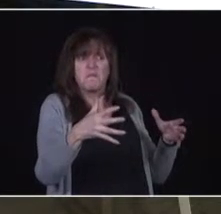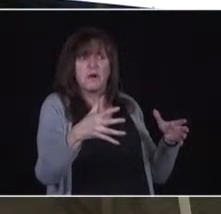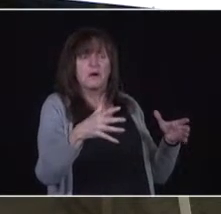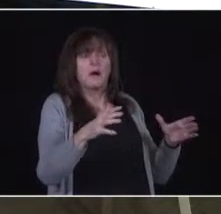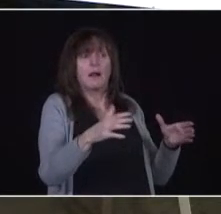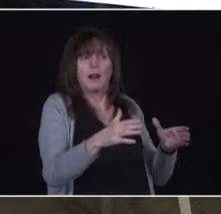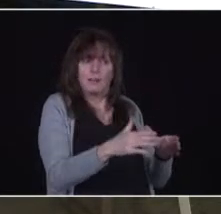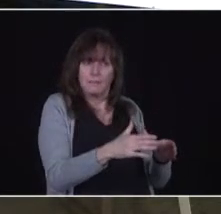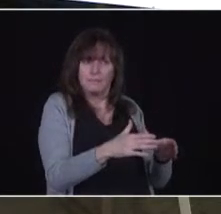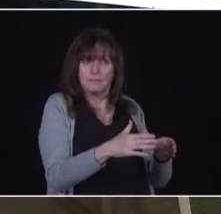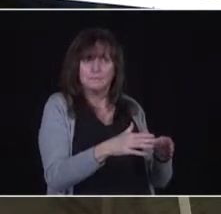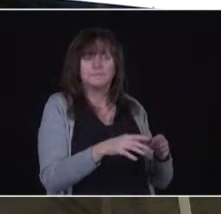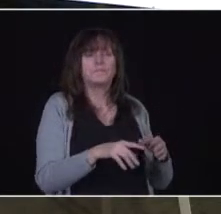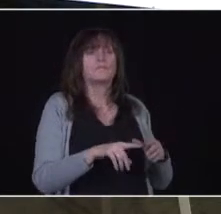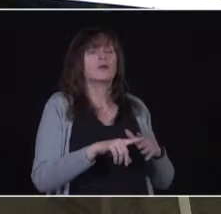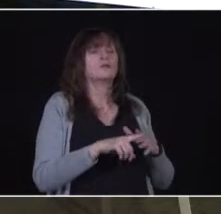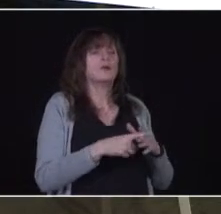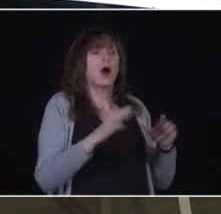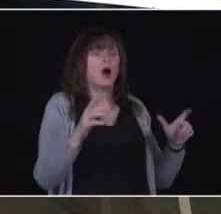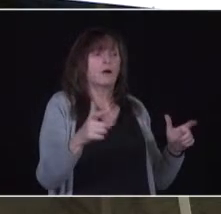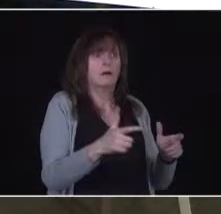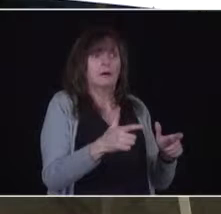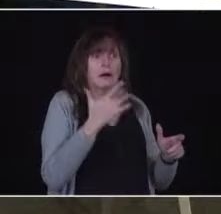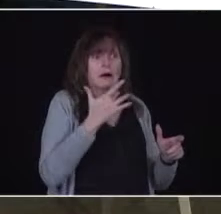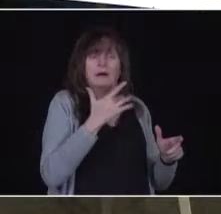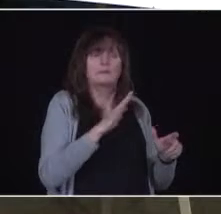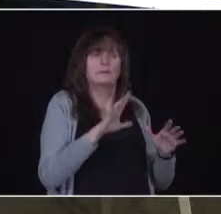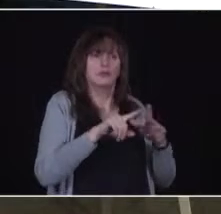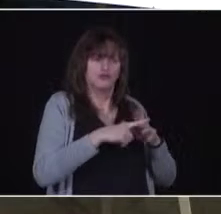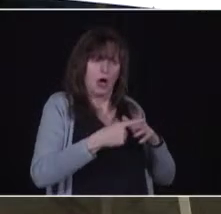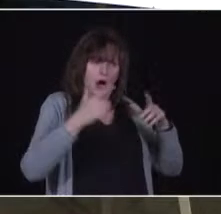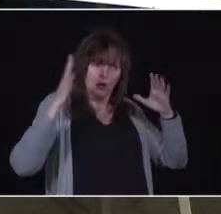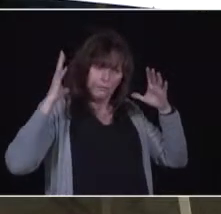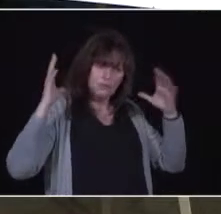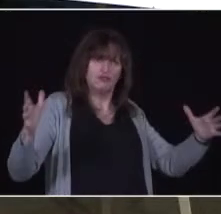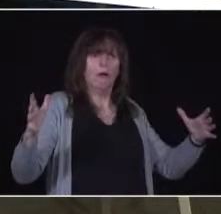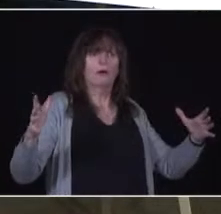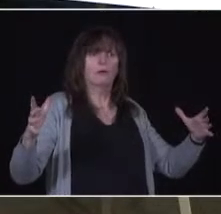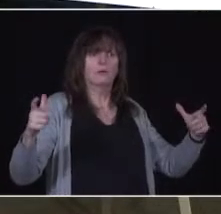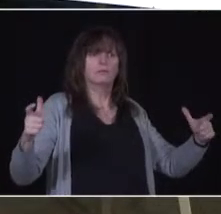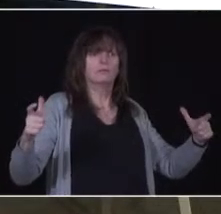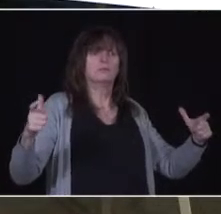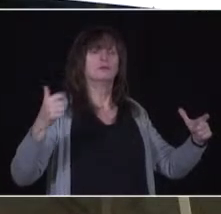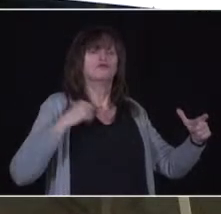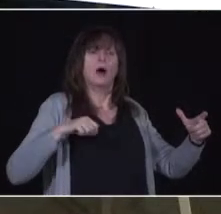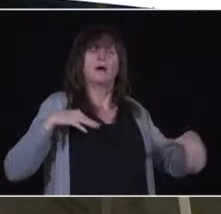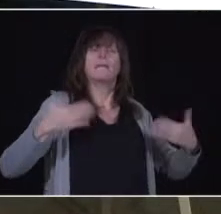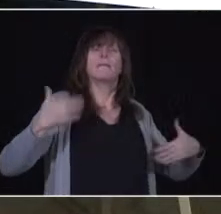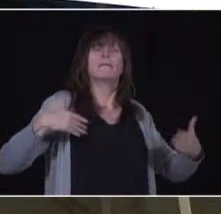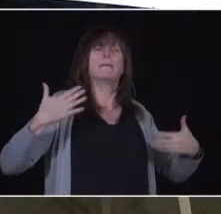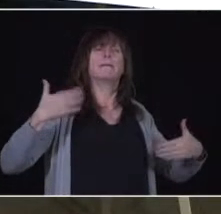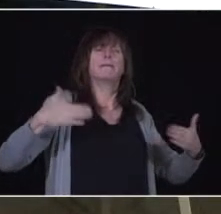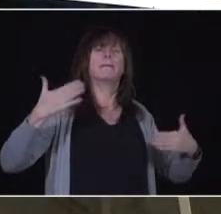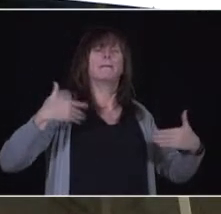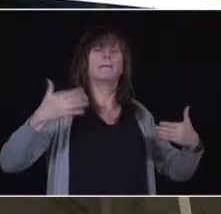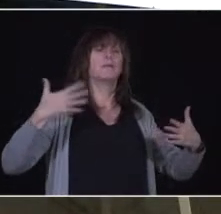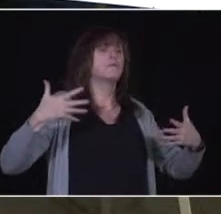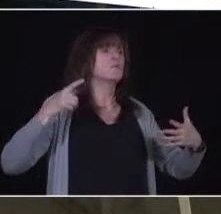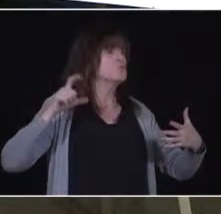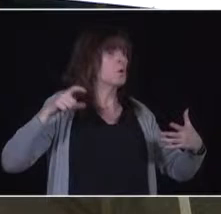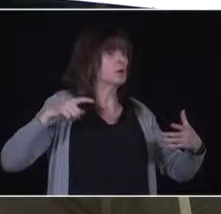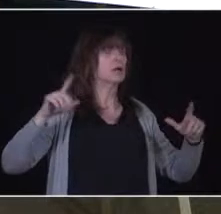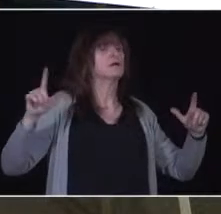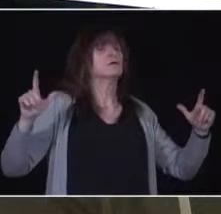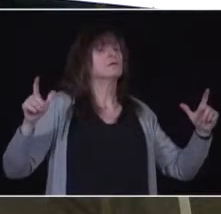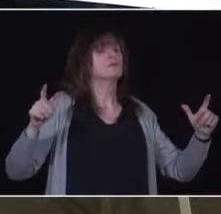a little lower level and ramp up. We're going to do everything that we possibly can to be successful on the 15th of March. I'm going to say again,